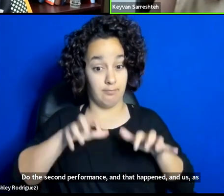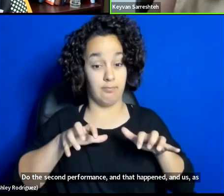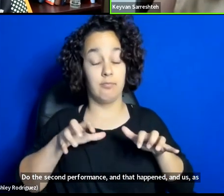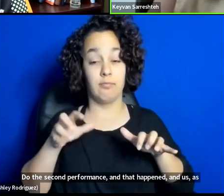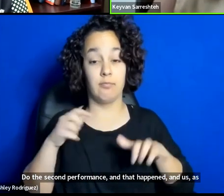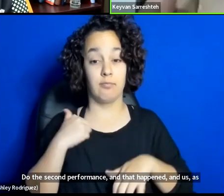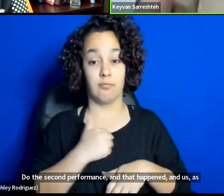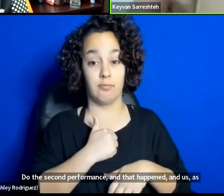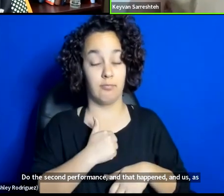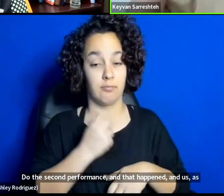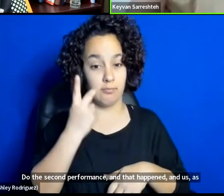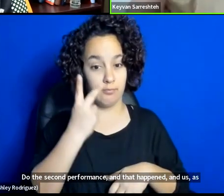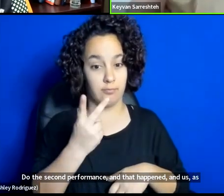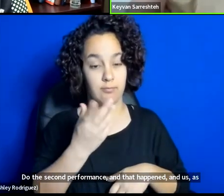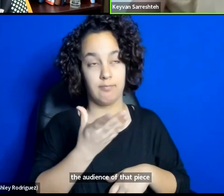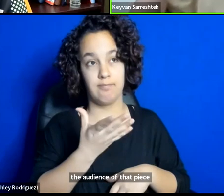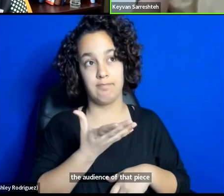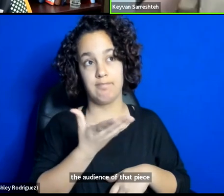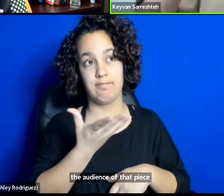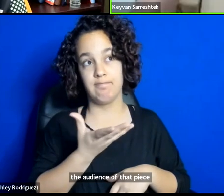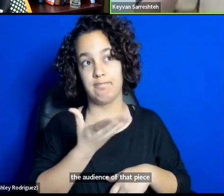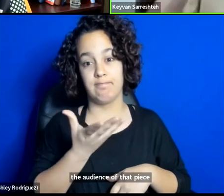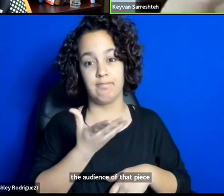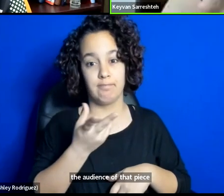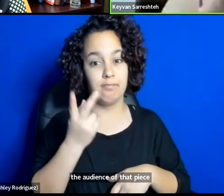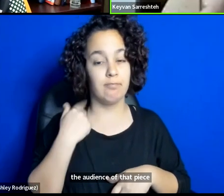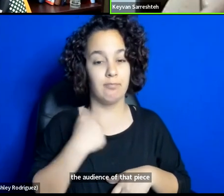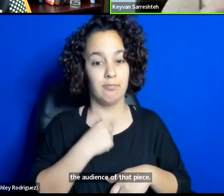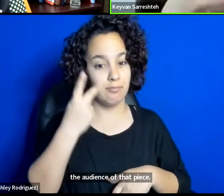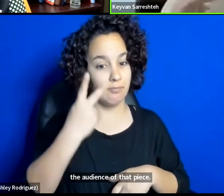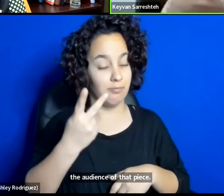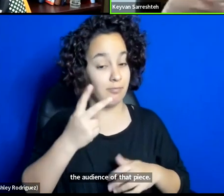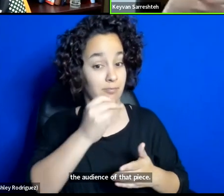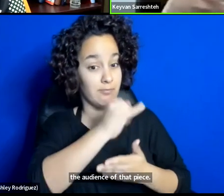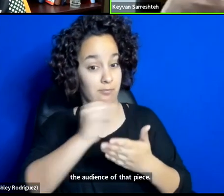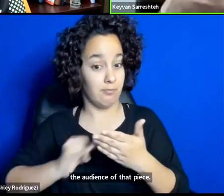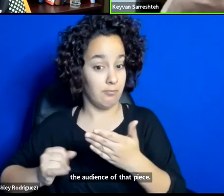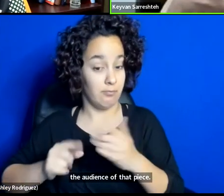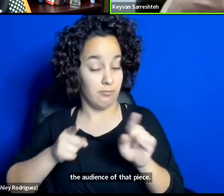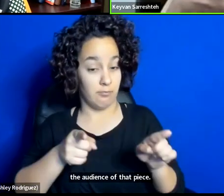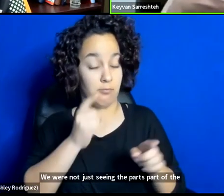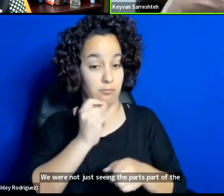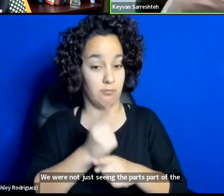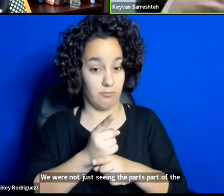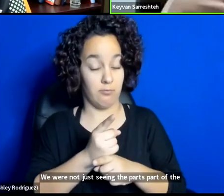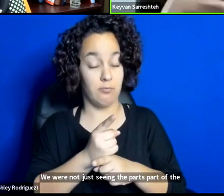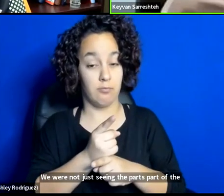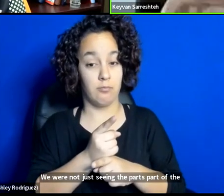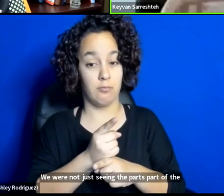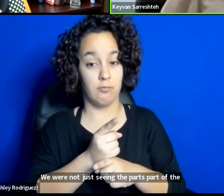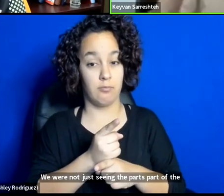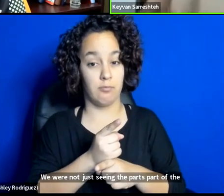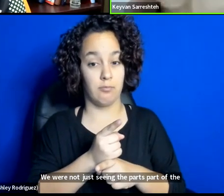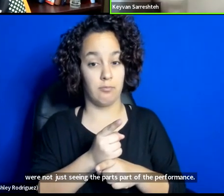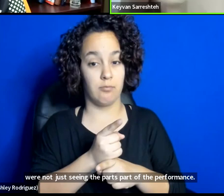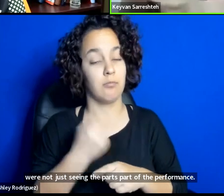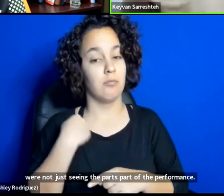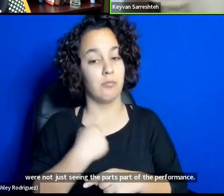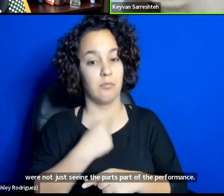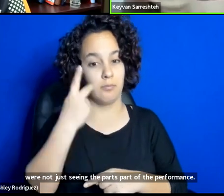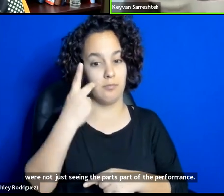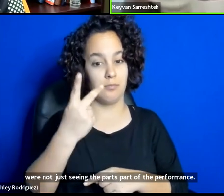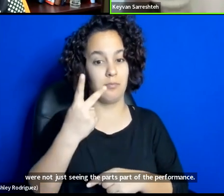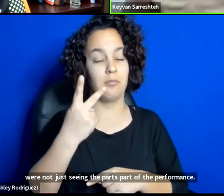just seeing the art part of the performance, we were seeing the activists